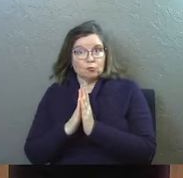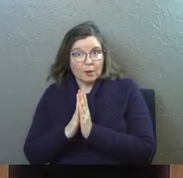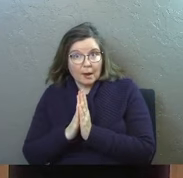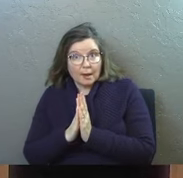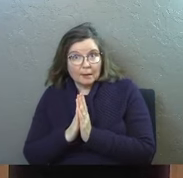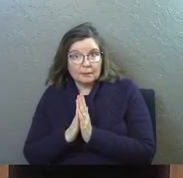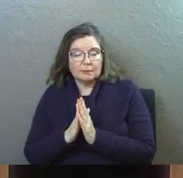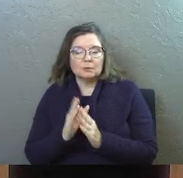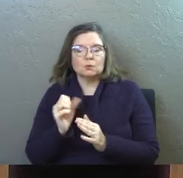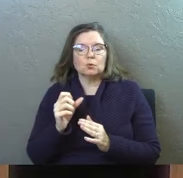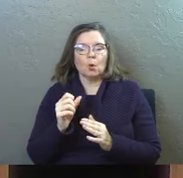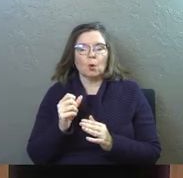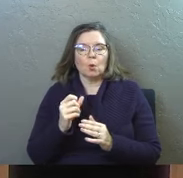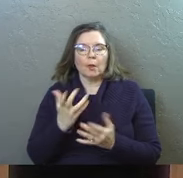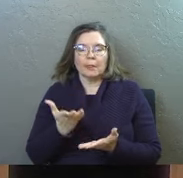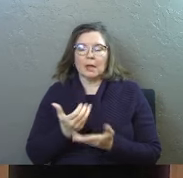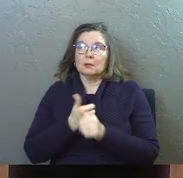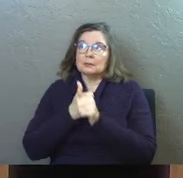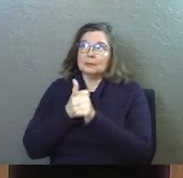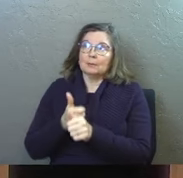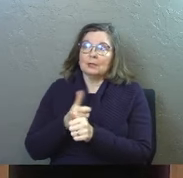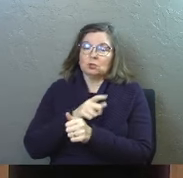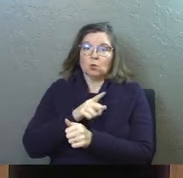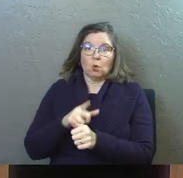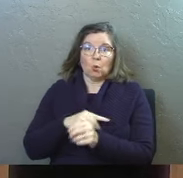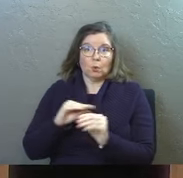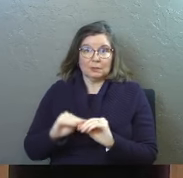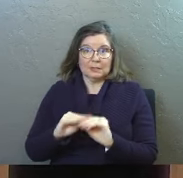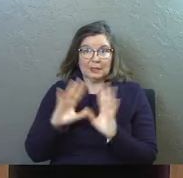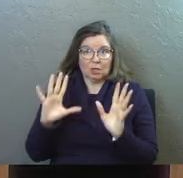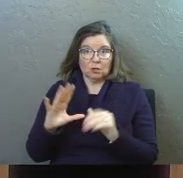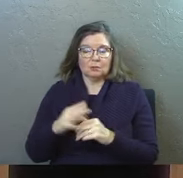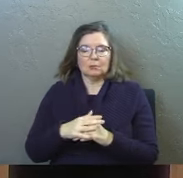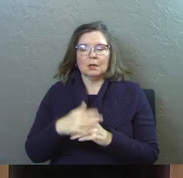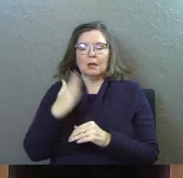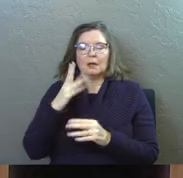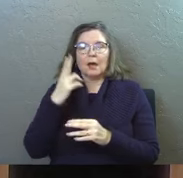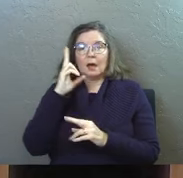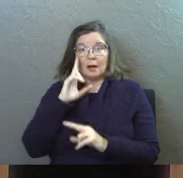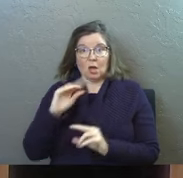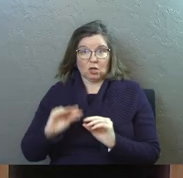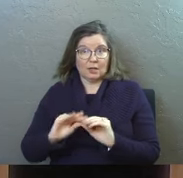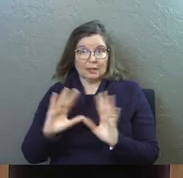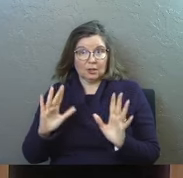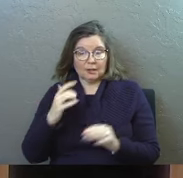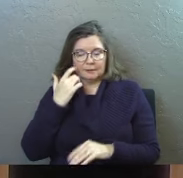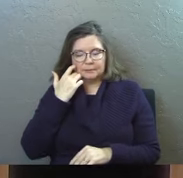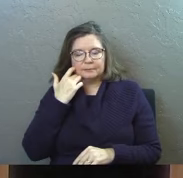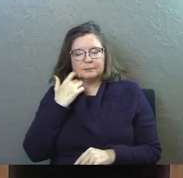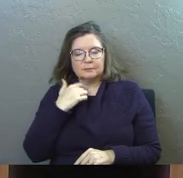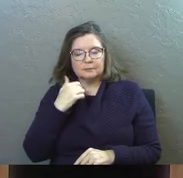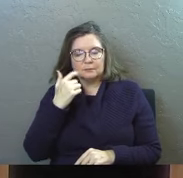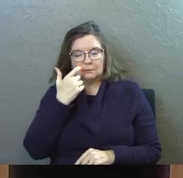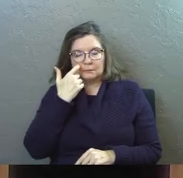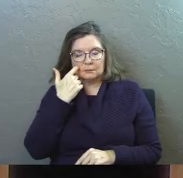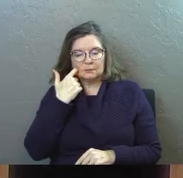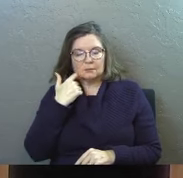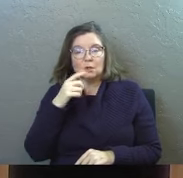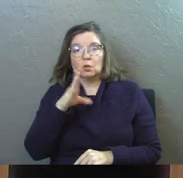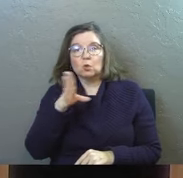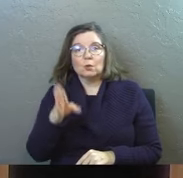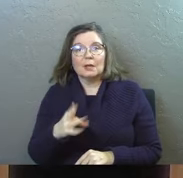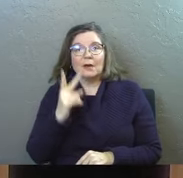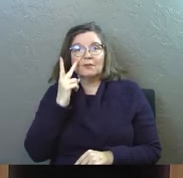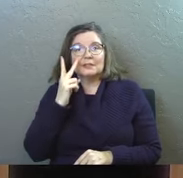so their submission to the Lord was clear God honored it very clearly you